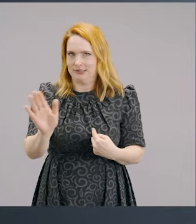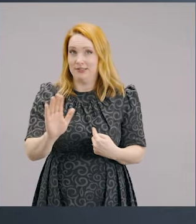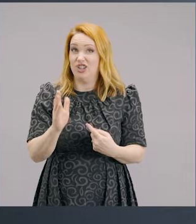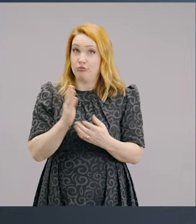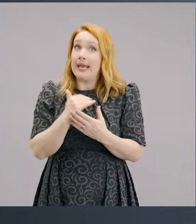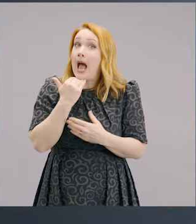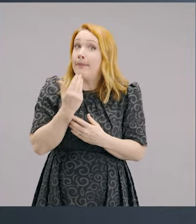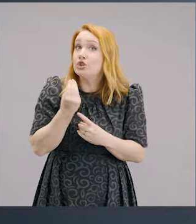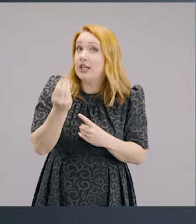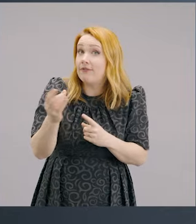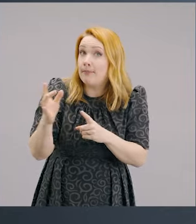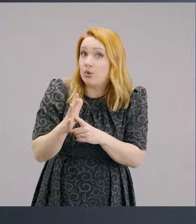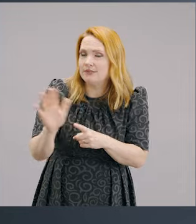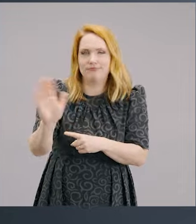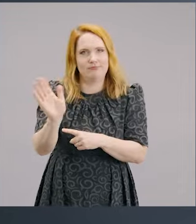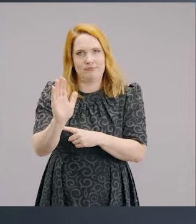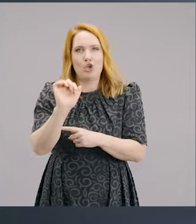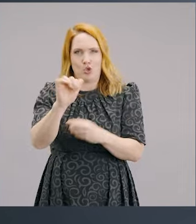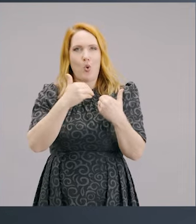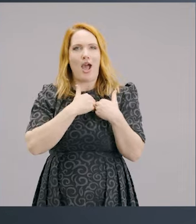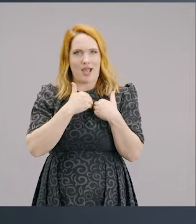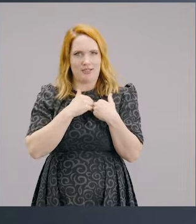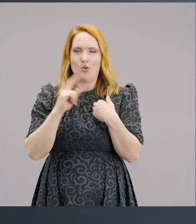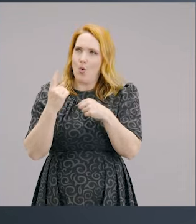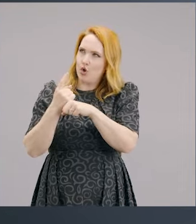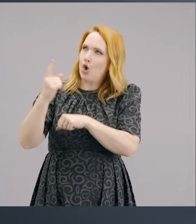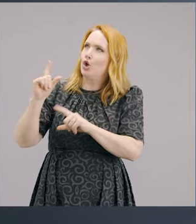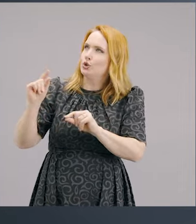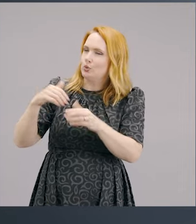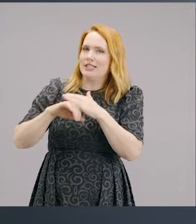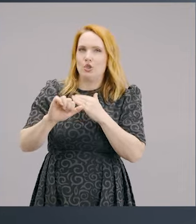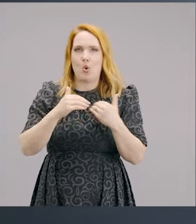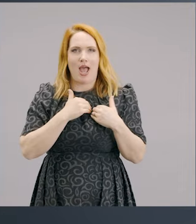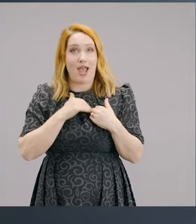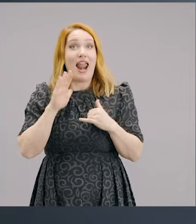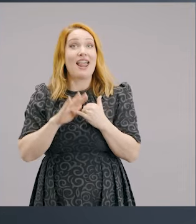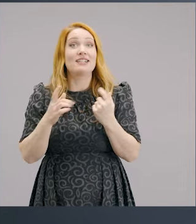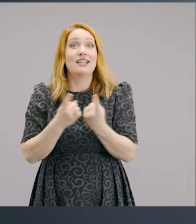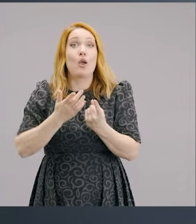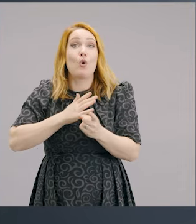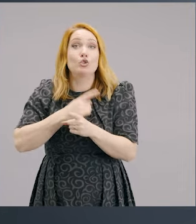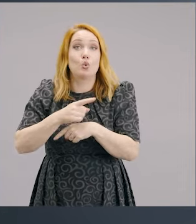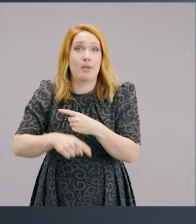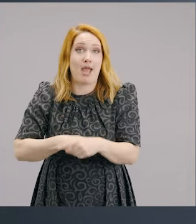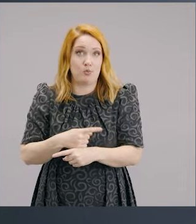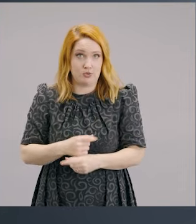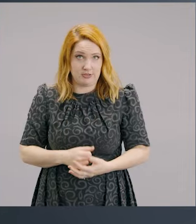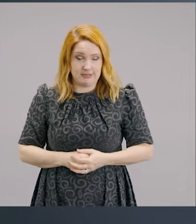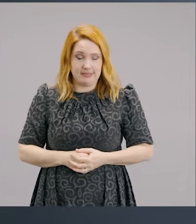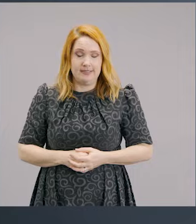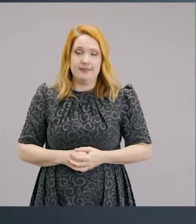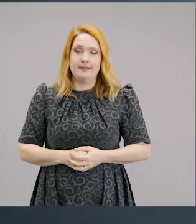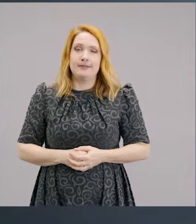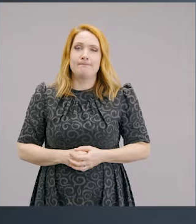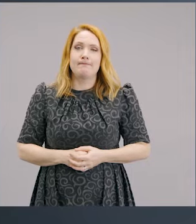it's not about the amount, it's about the heart. It's what God is doing in your heart. So final thing and then I'm